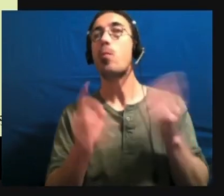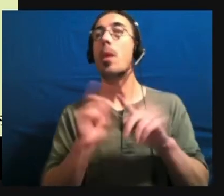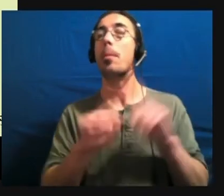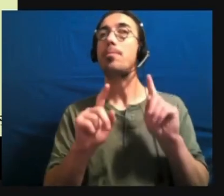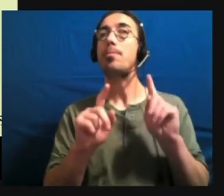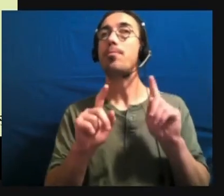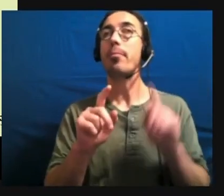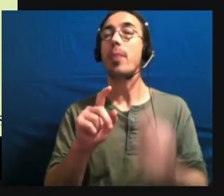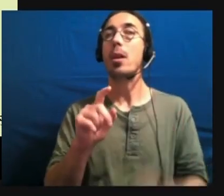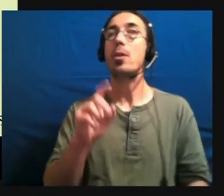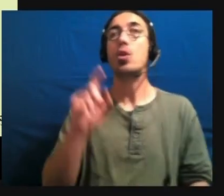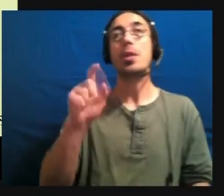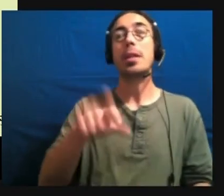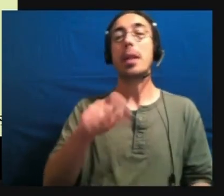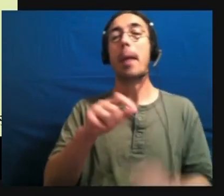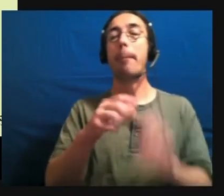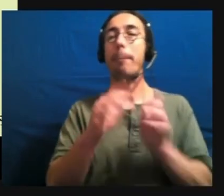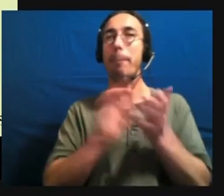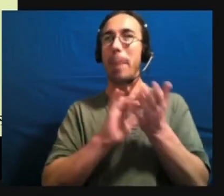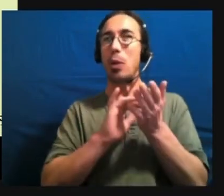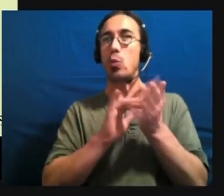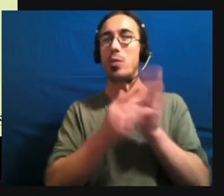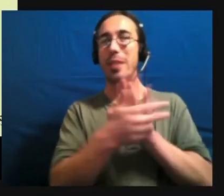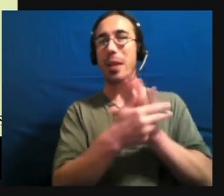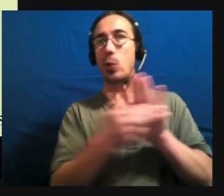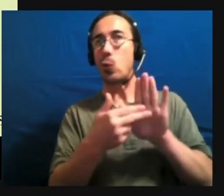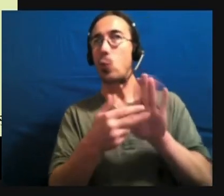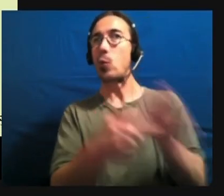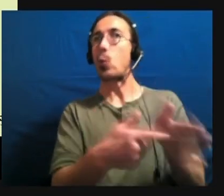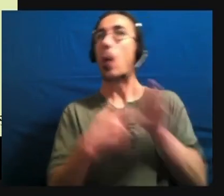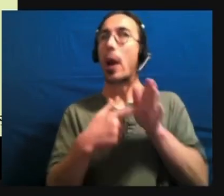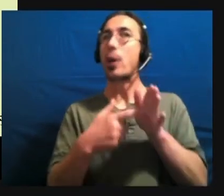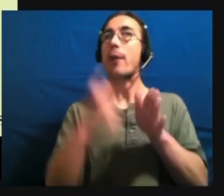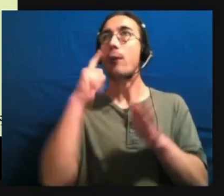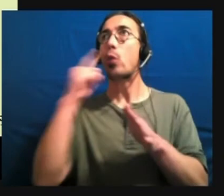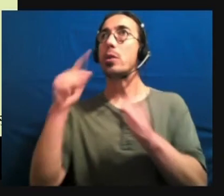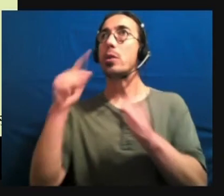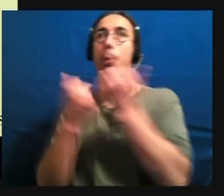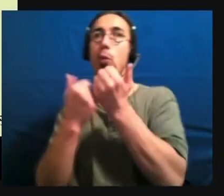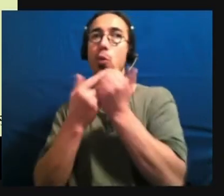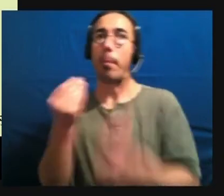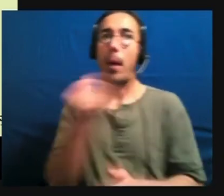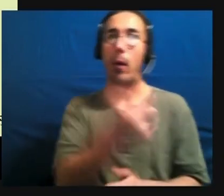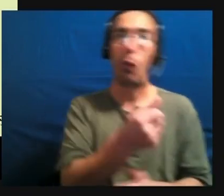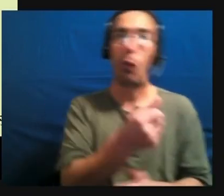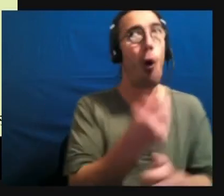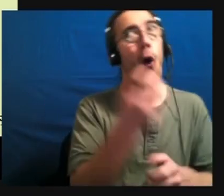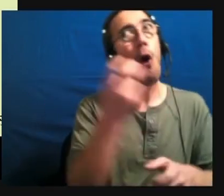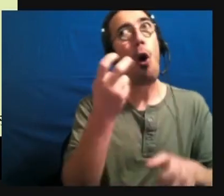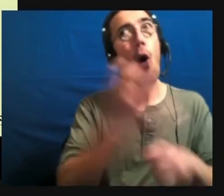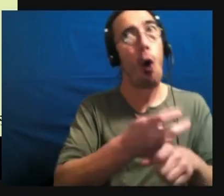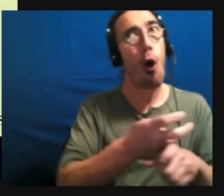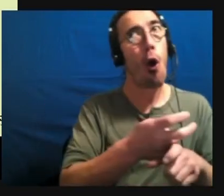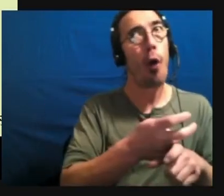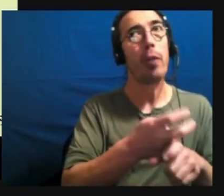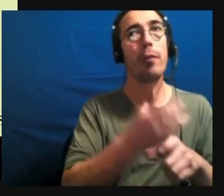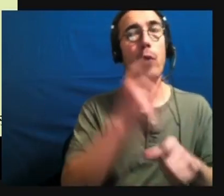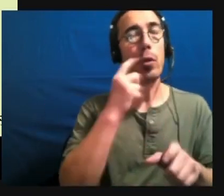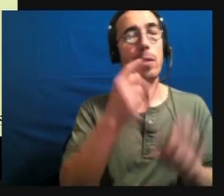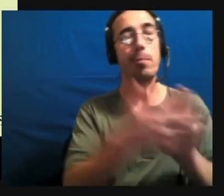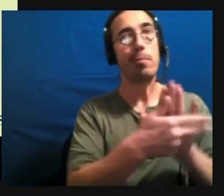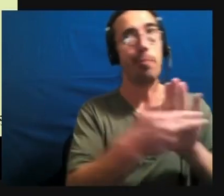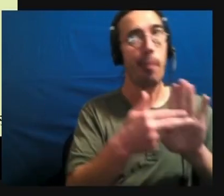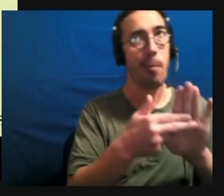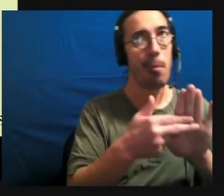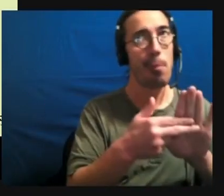need a, the medical diagnosis for that. It's tricky to get medical diagnosis though, because diagnosticians,